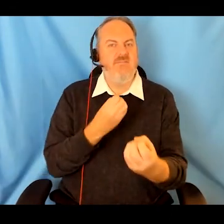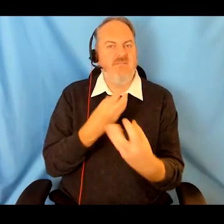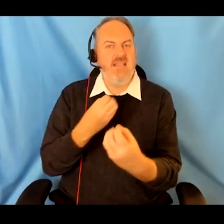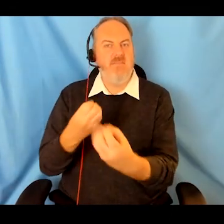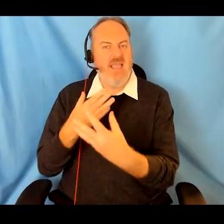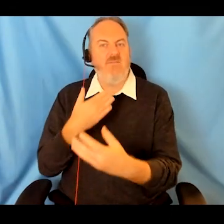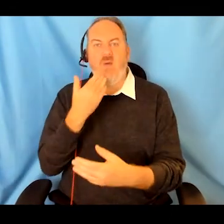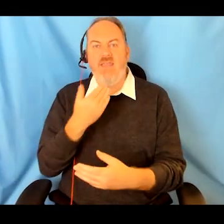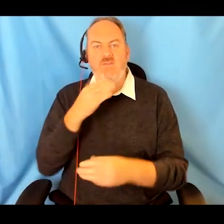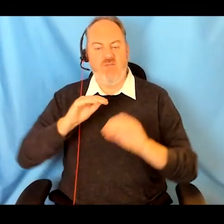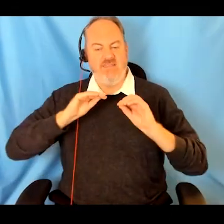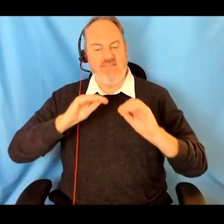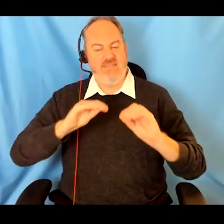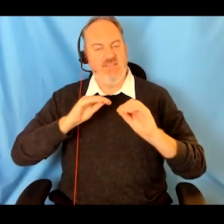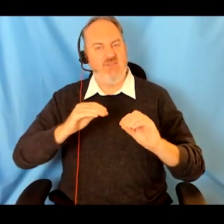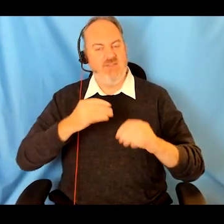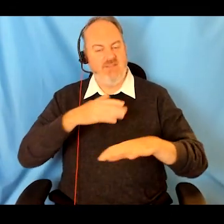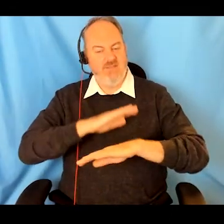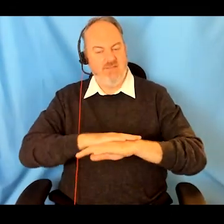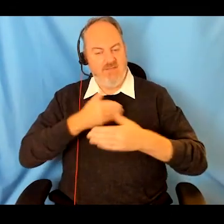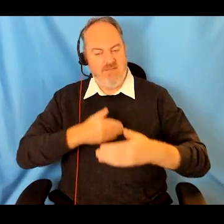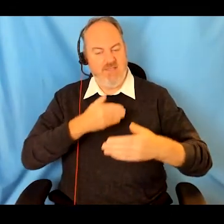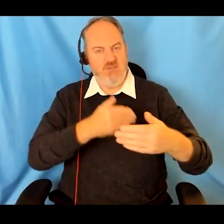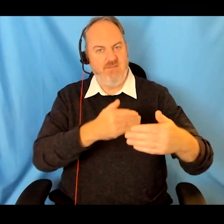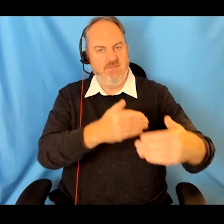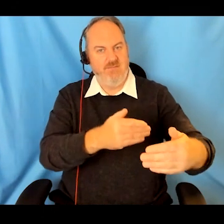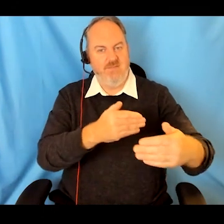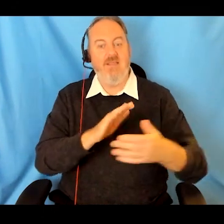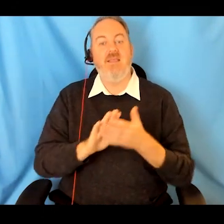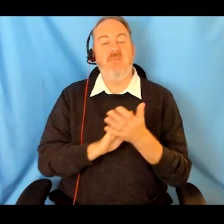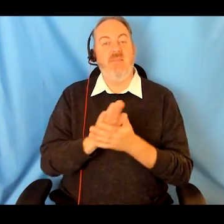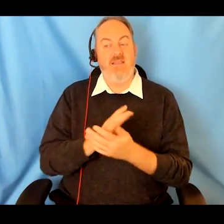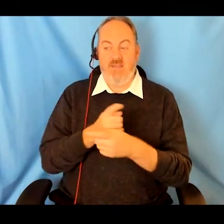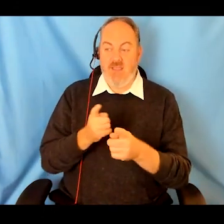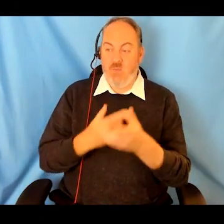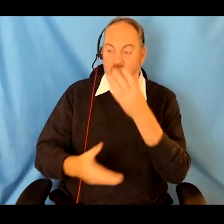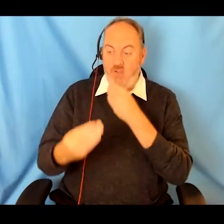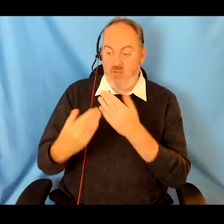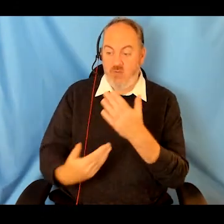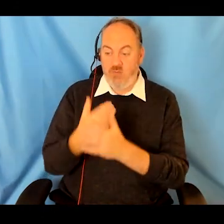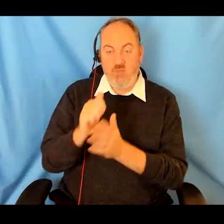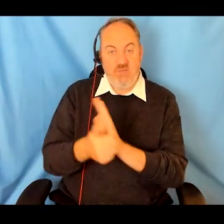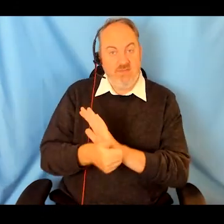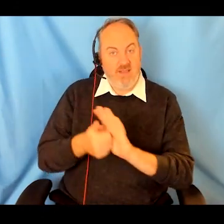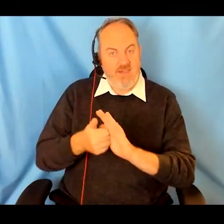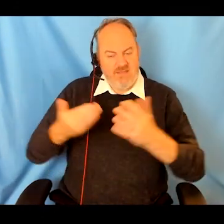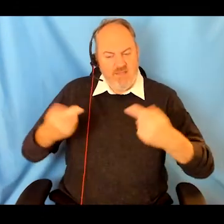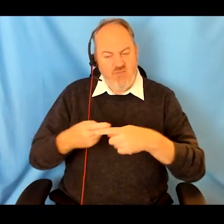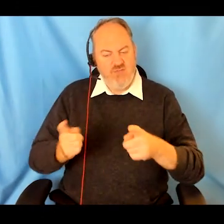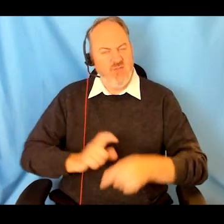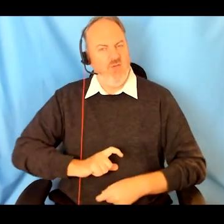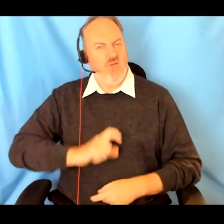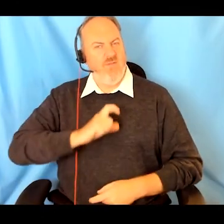is obtained at the end of each session. These sessions help them to gain new skill and boost their